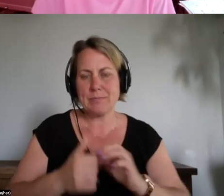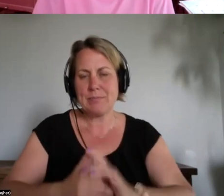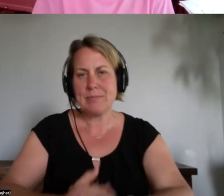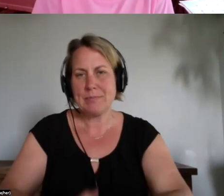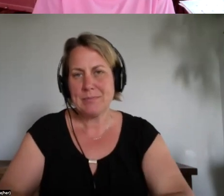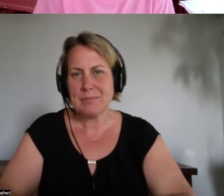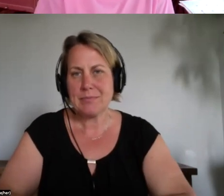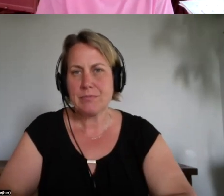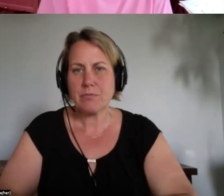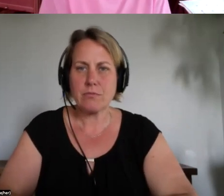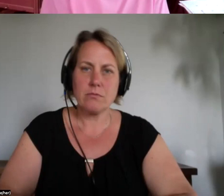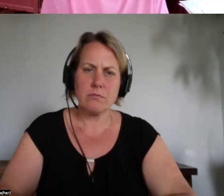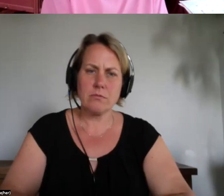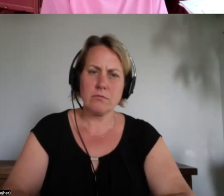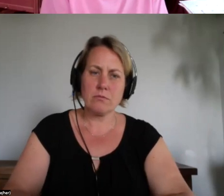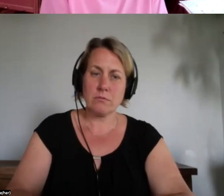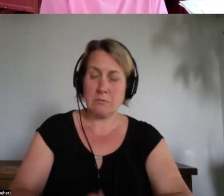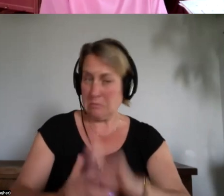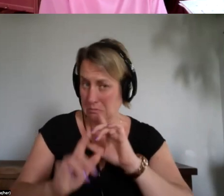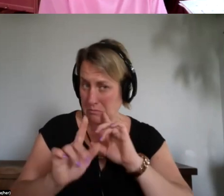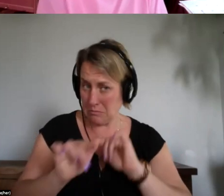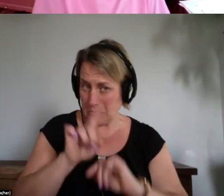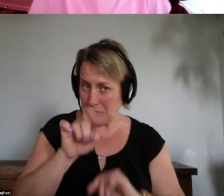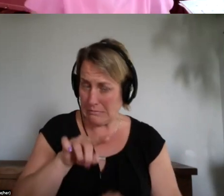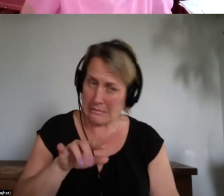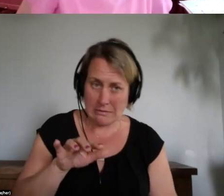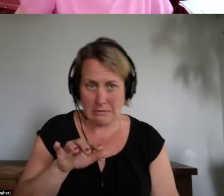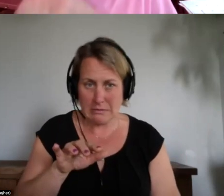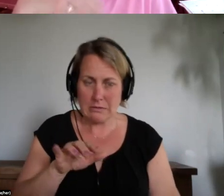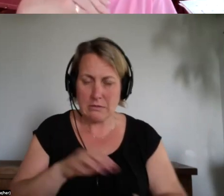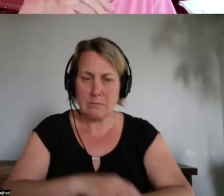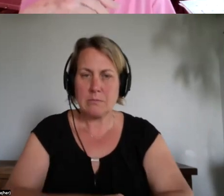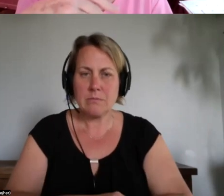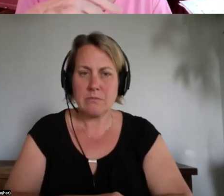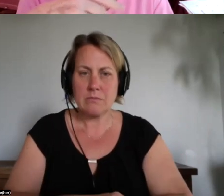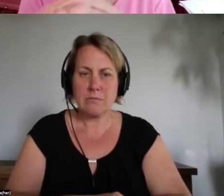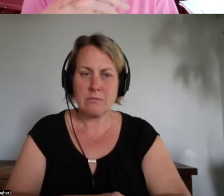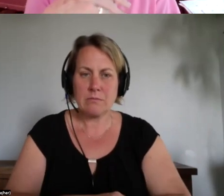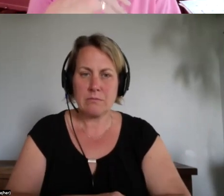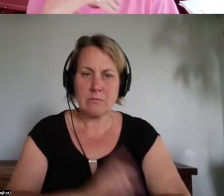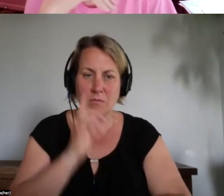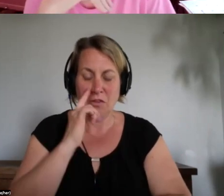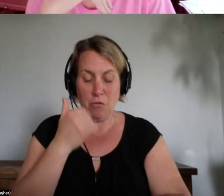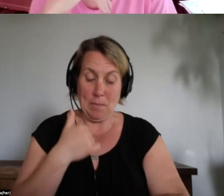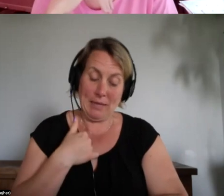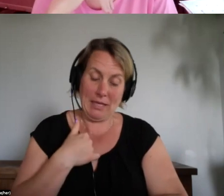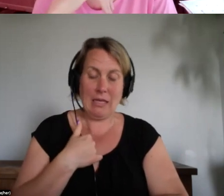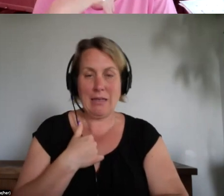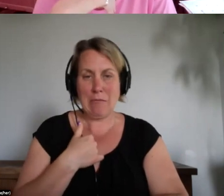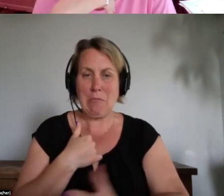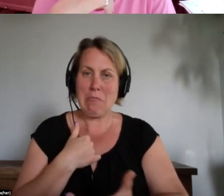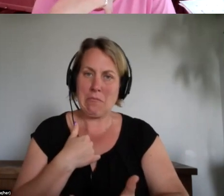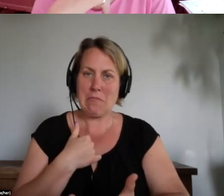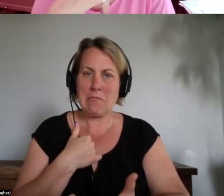not sure if that answered the question but for for for me that helps me to to yeah